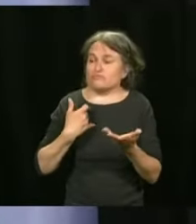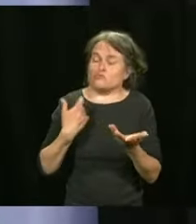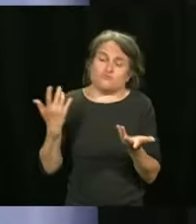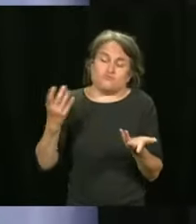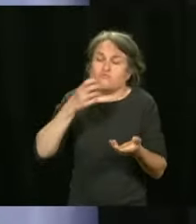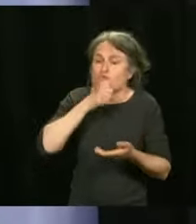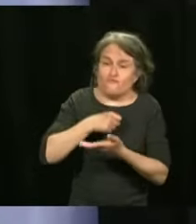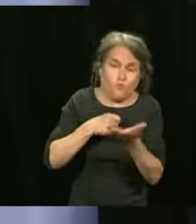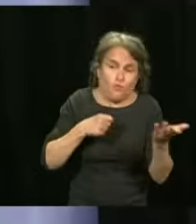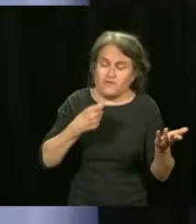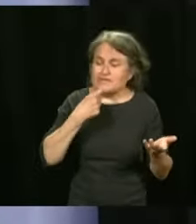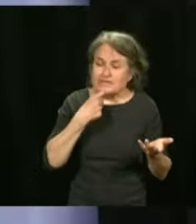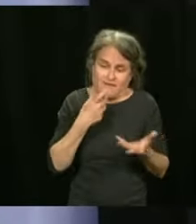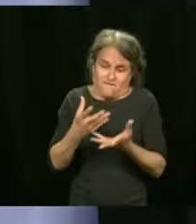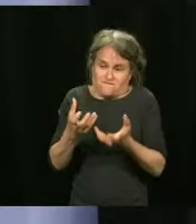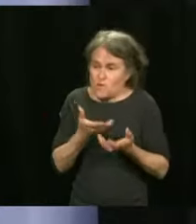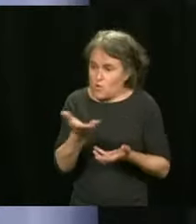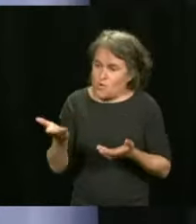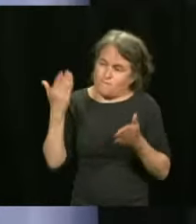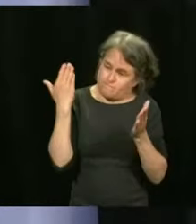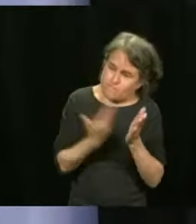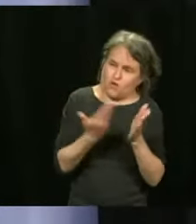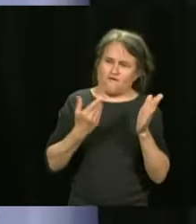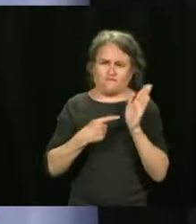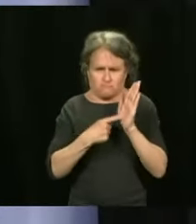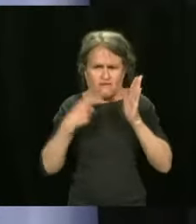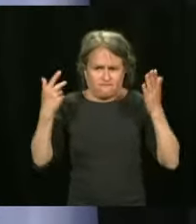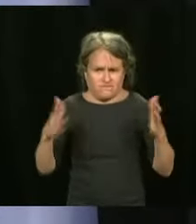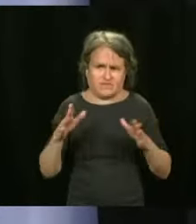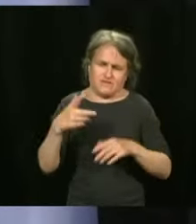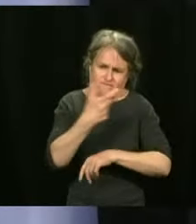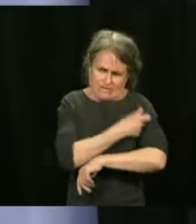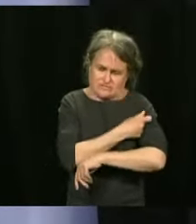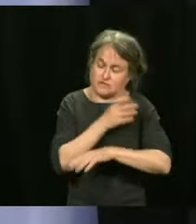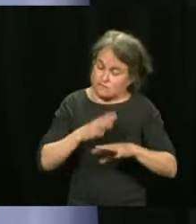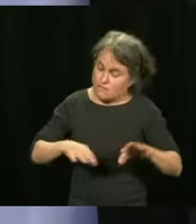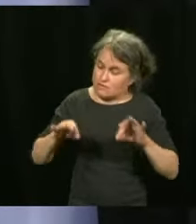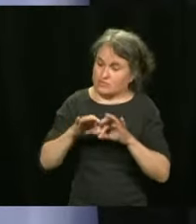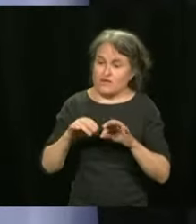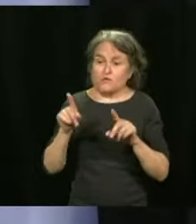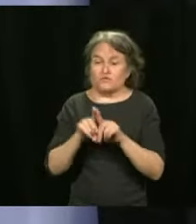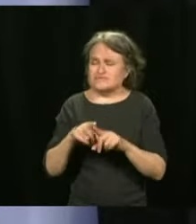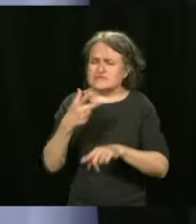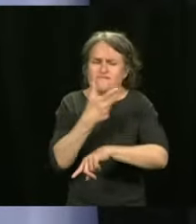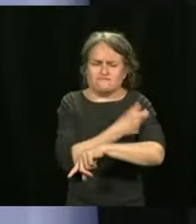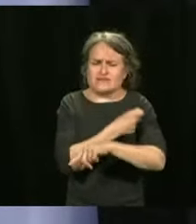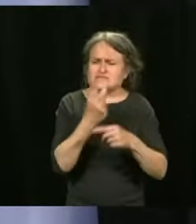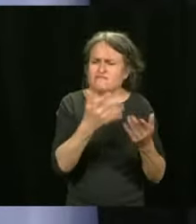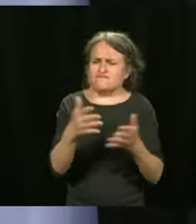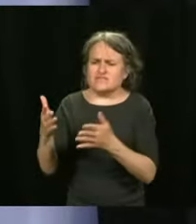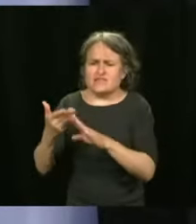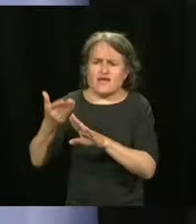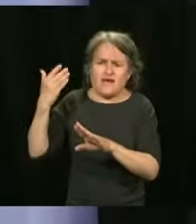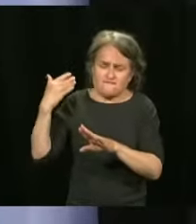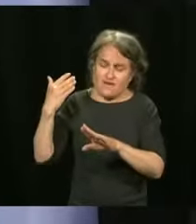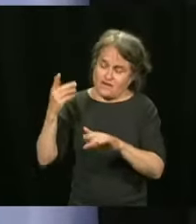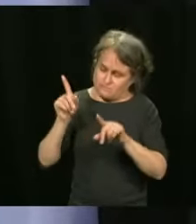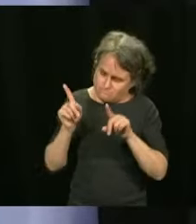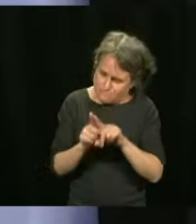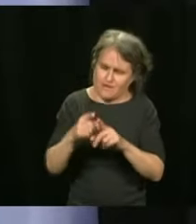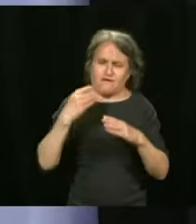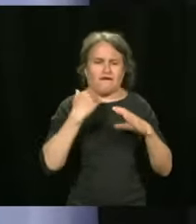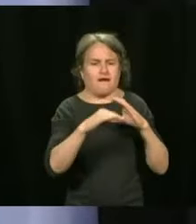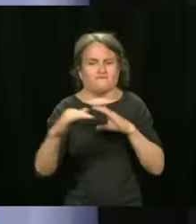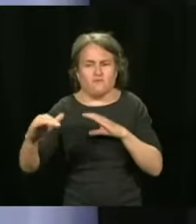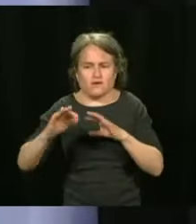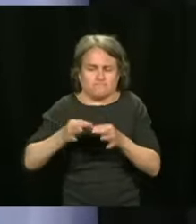of my vaccination and everybody will be able to do this. And as I explained, it's going to be retroactive. So I'm very anxious to be able to send it to